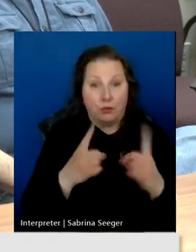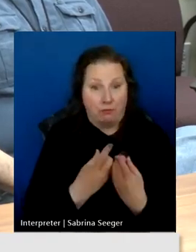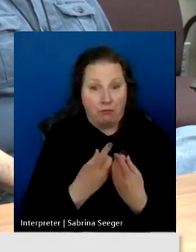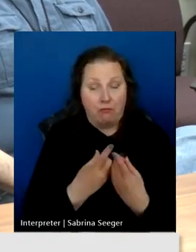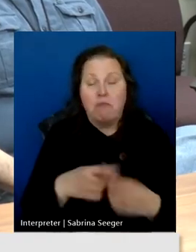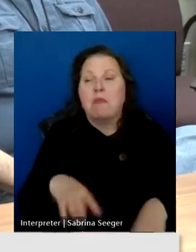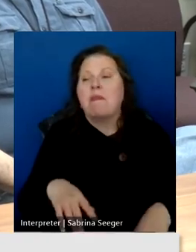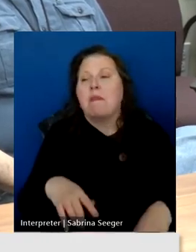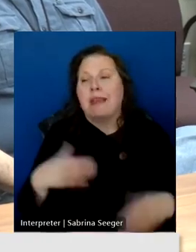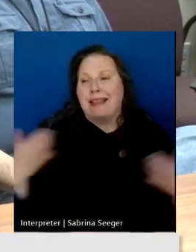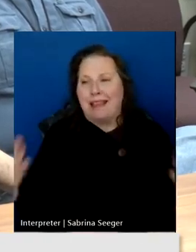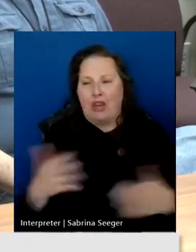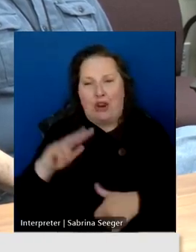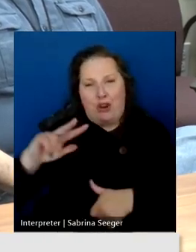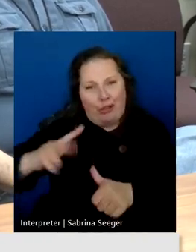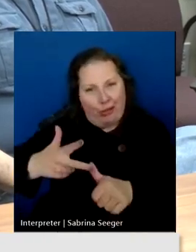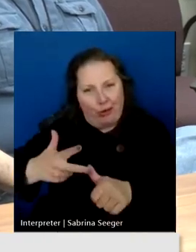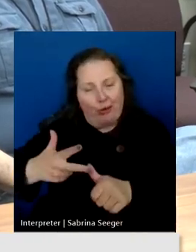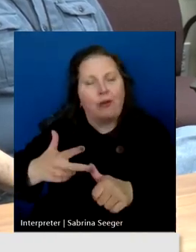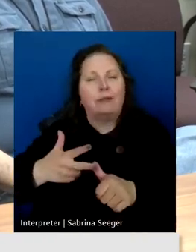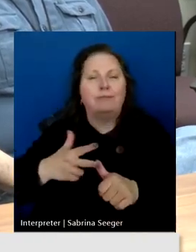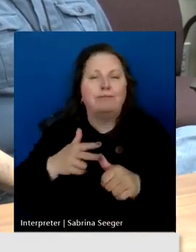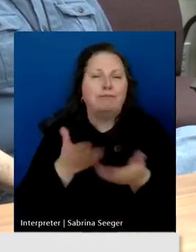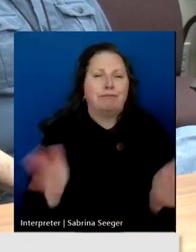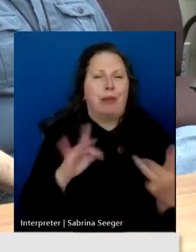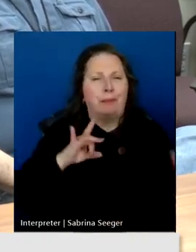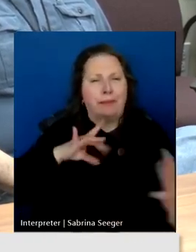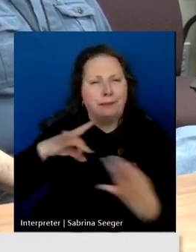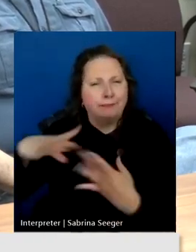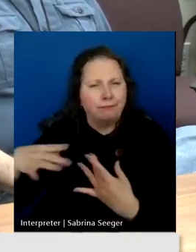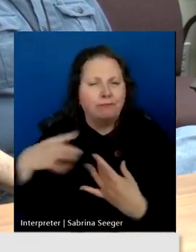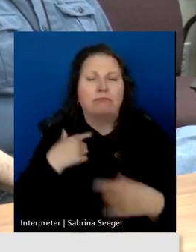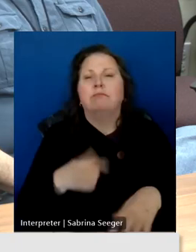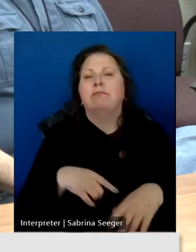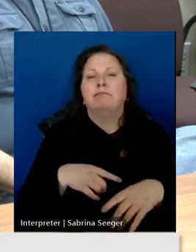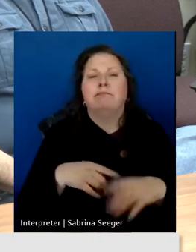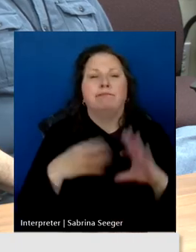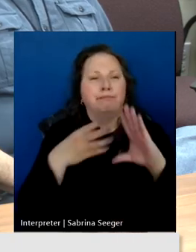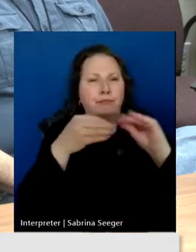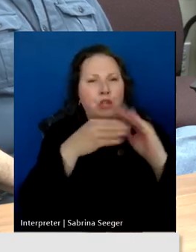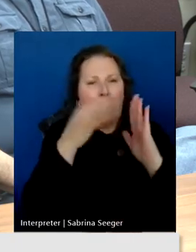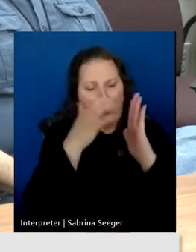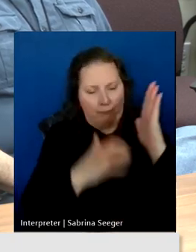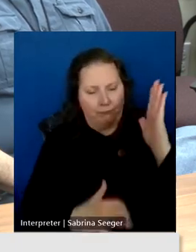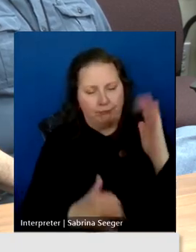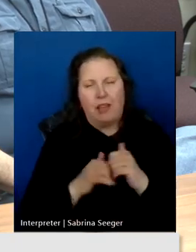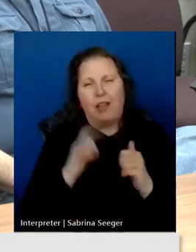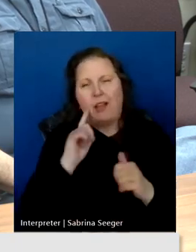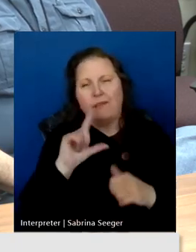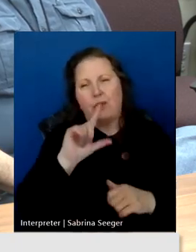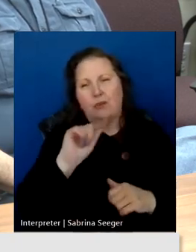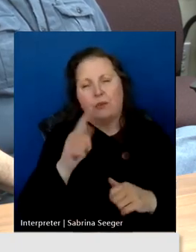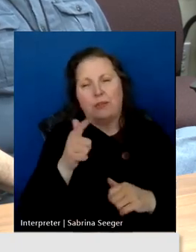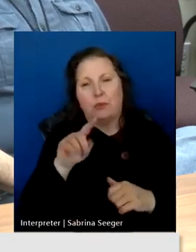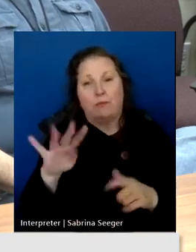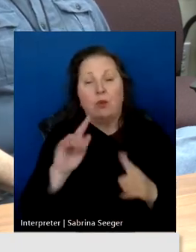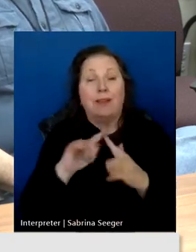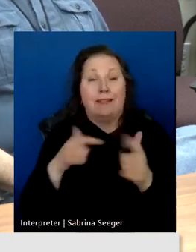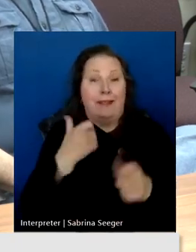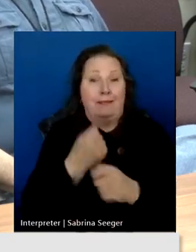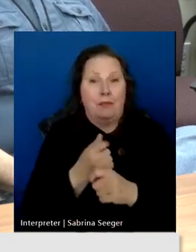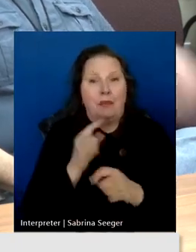are here at the third public input session for the public comment draft of the 2024 10-year telecom plan.